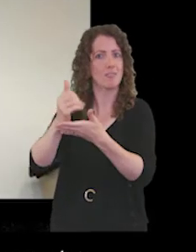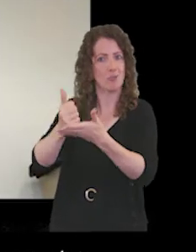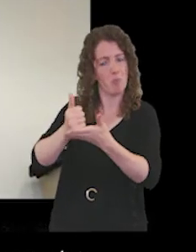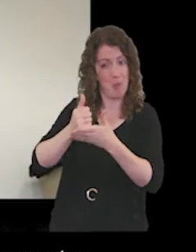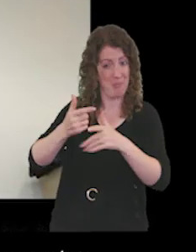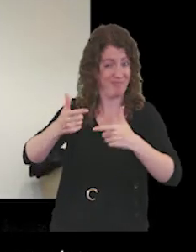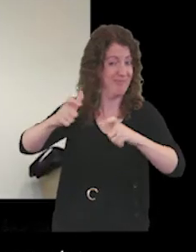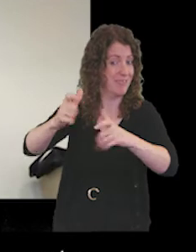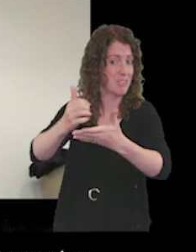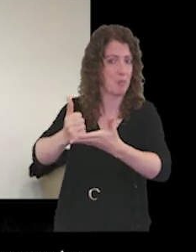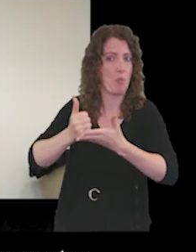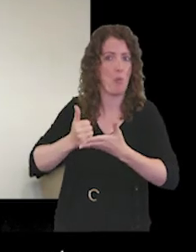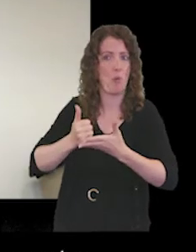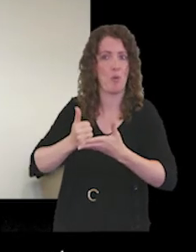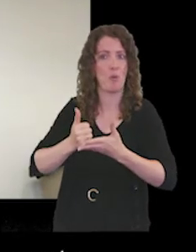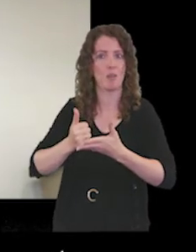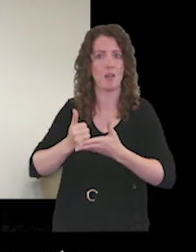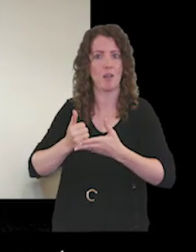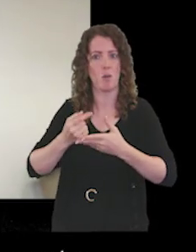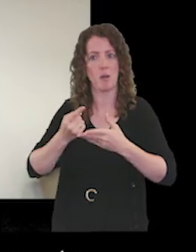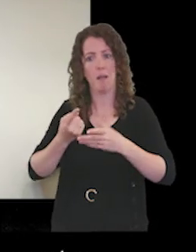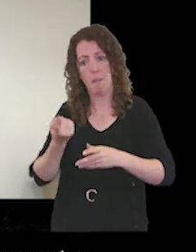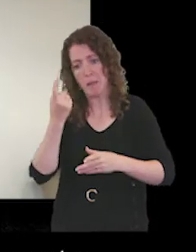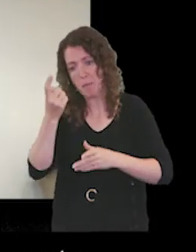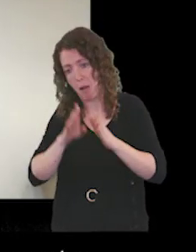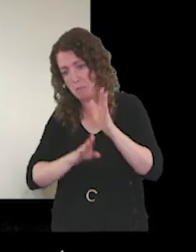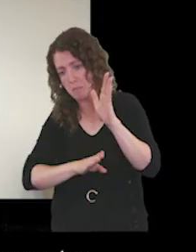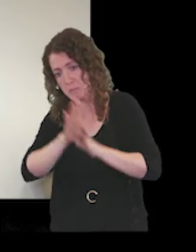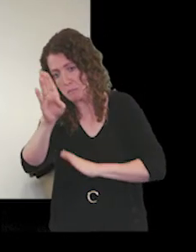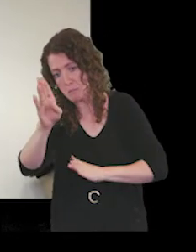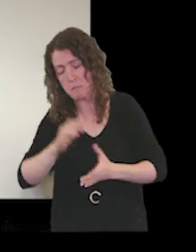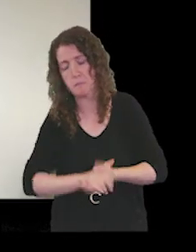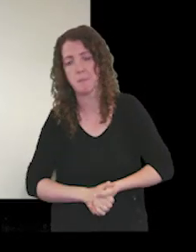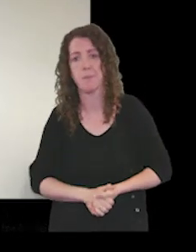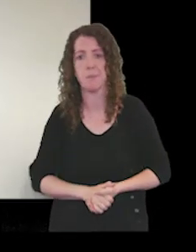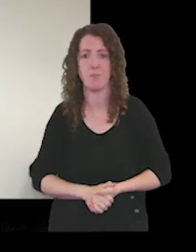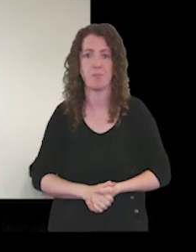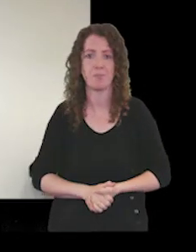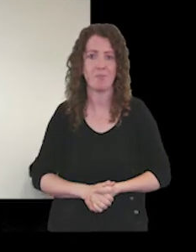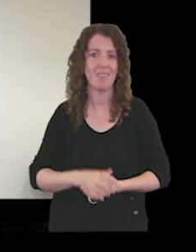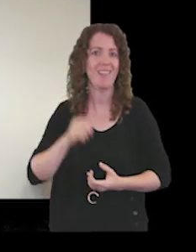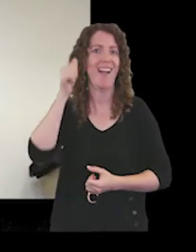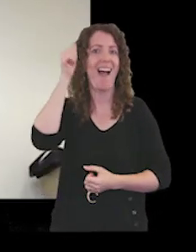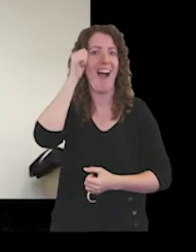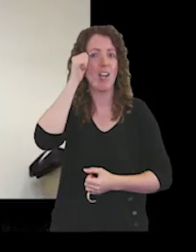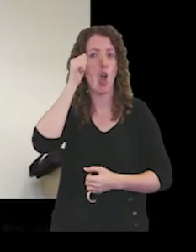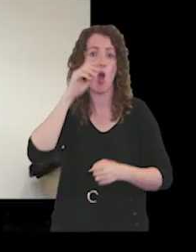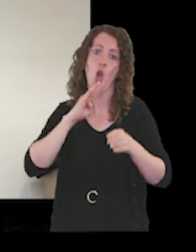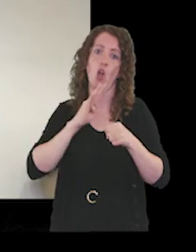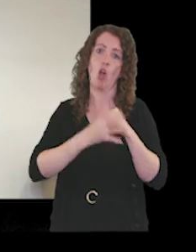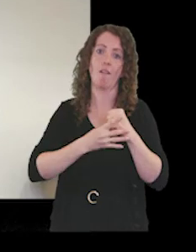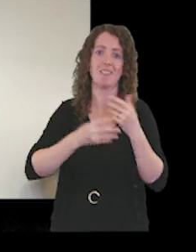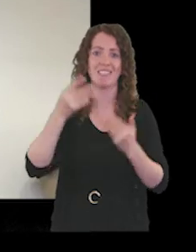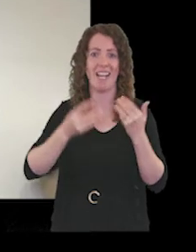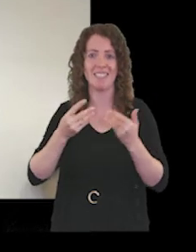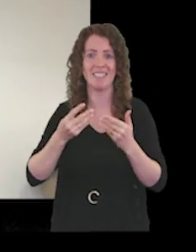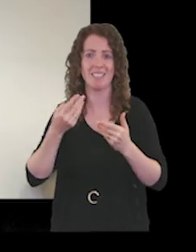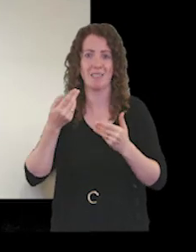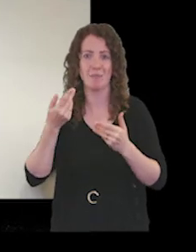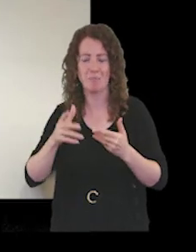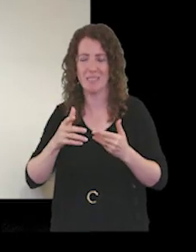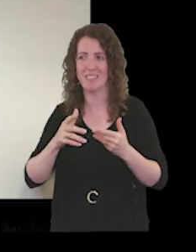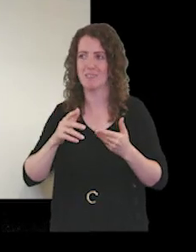to support us as we look into the year ahead i know covet 19 has brought challenges